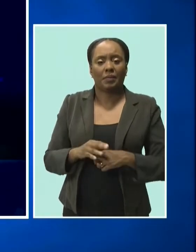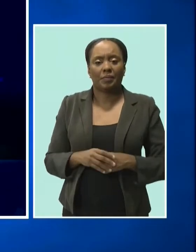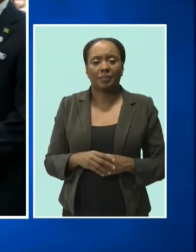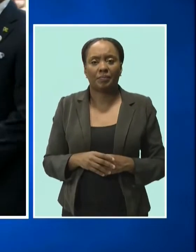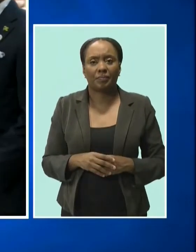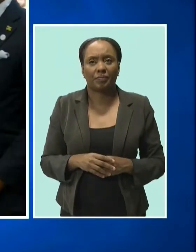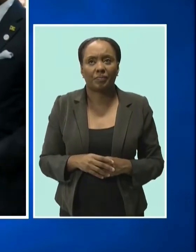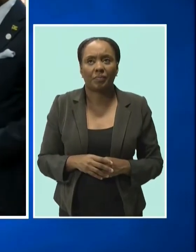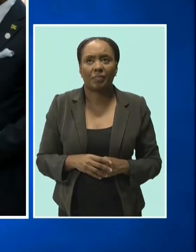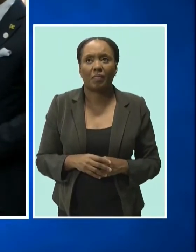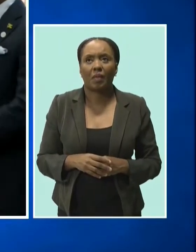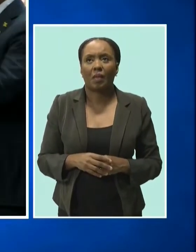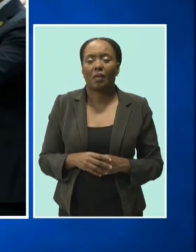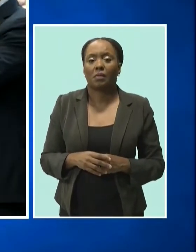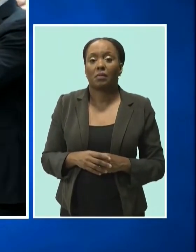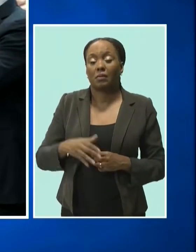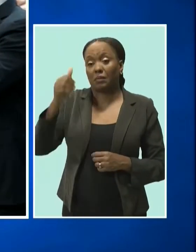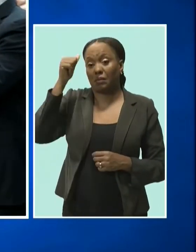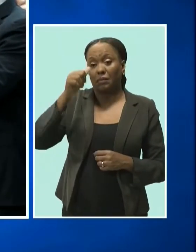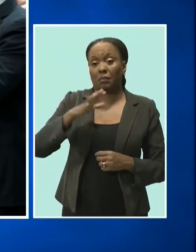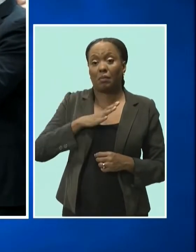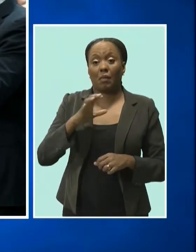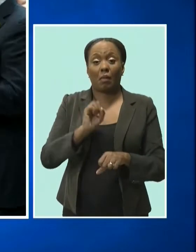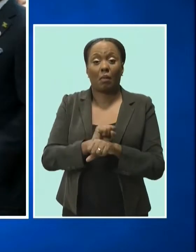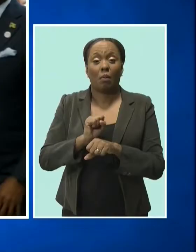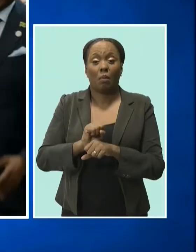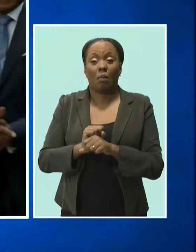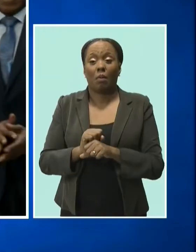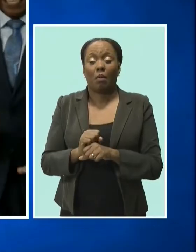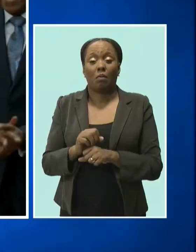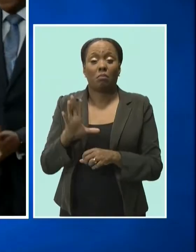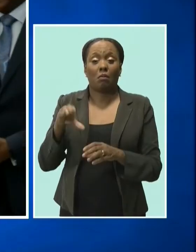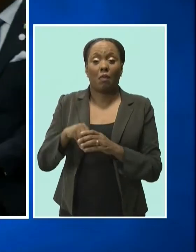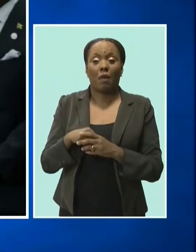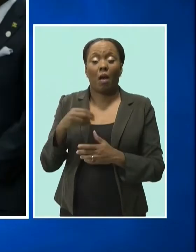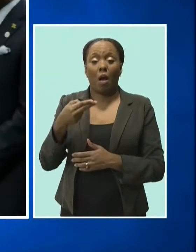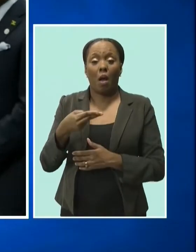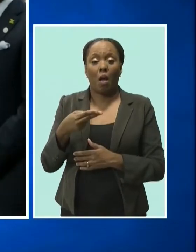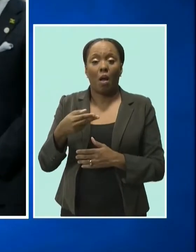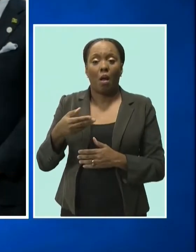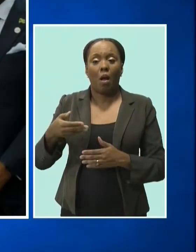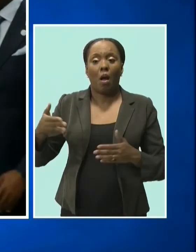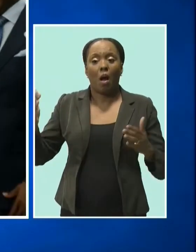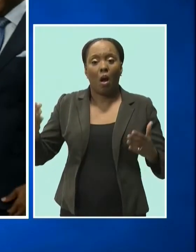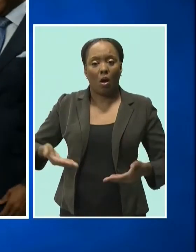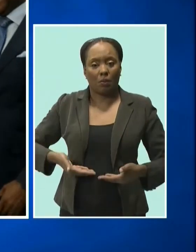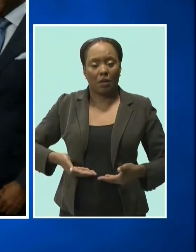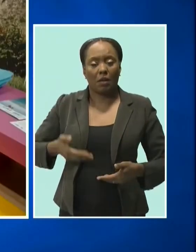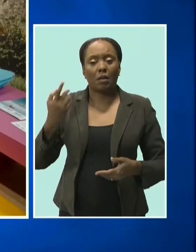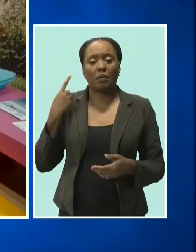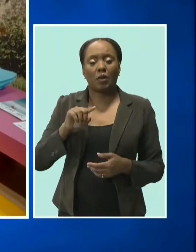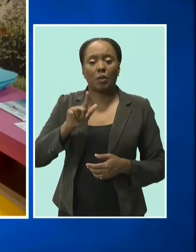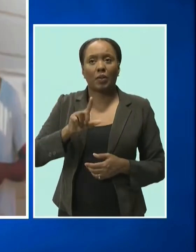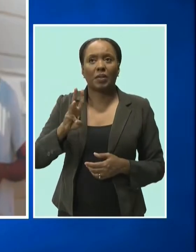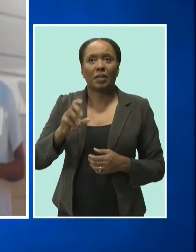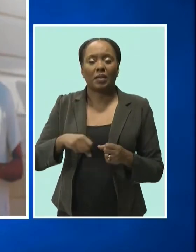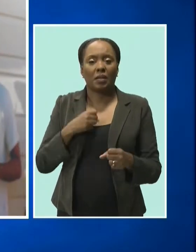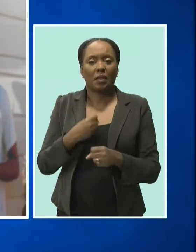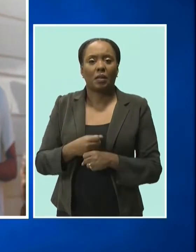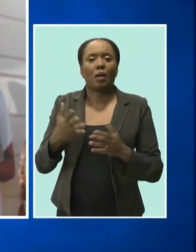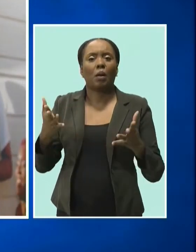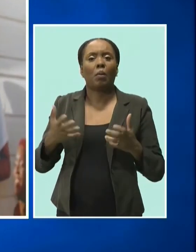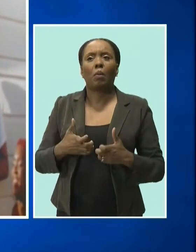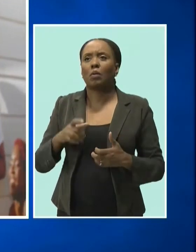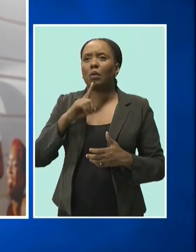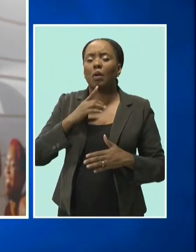Trinhart, a 26-year veteran in the hospitality industry is expected to leverage his experience and industry contacts